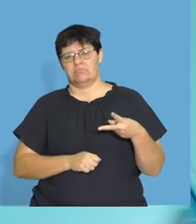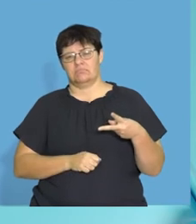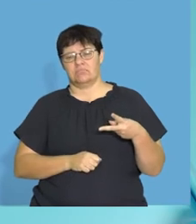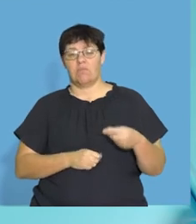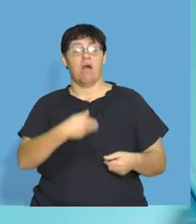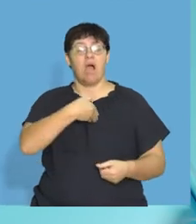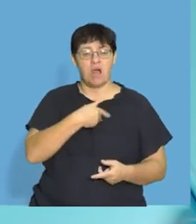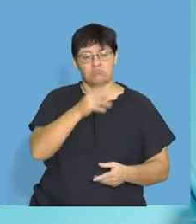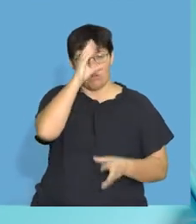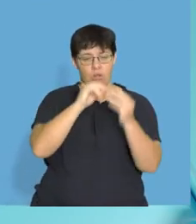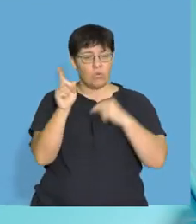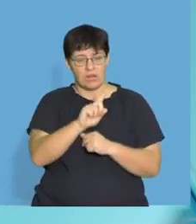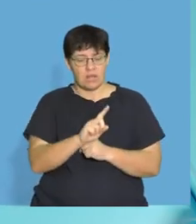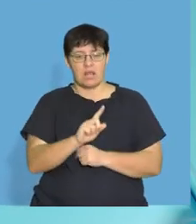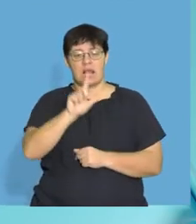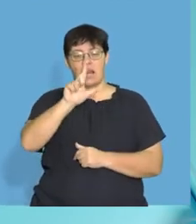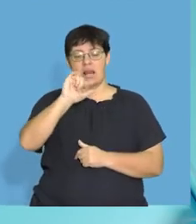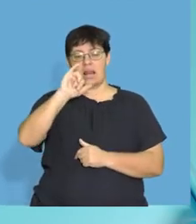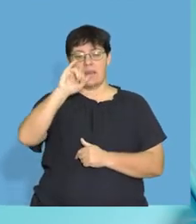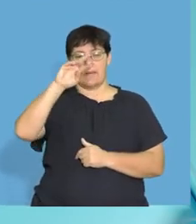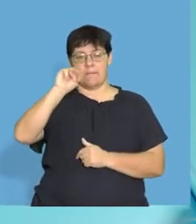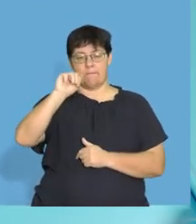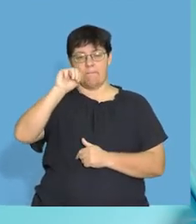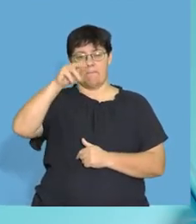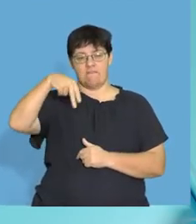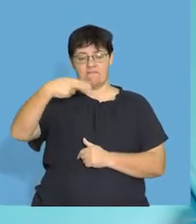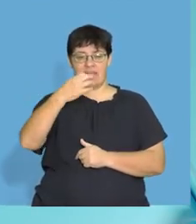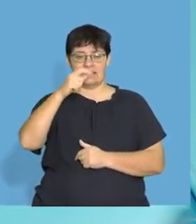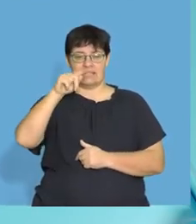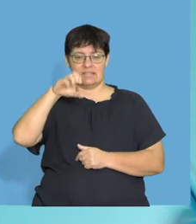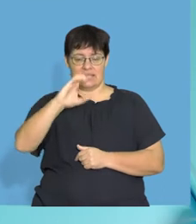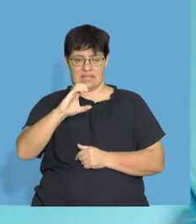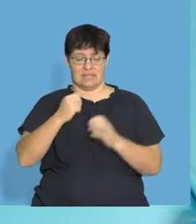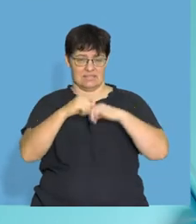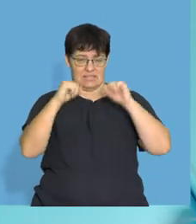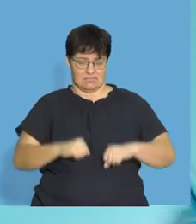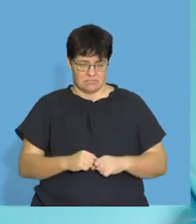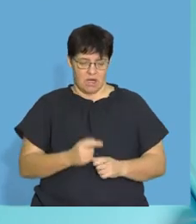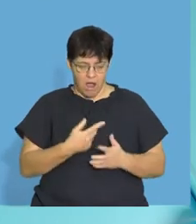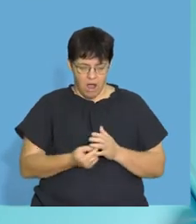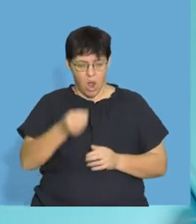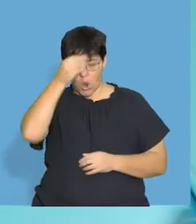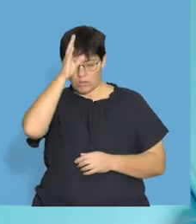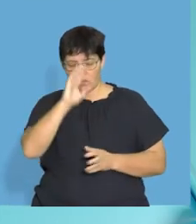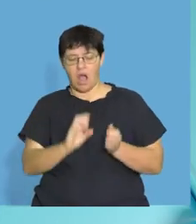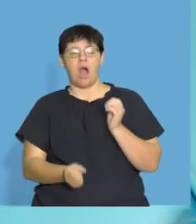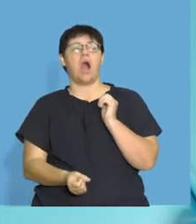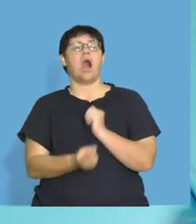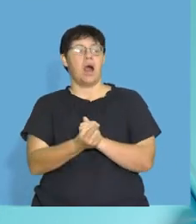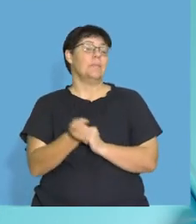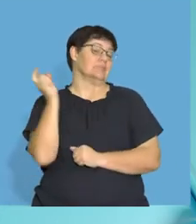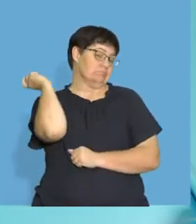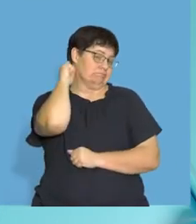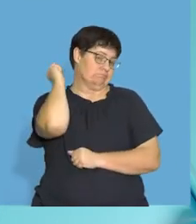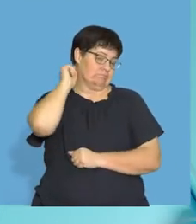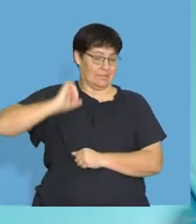with the heart, you're going to learn about something called a lymphatic system. A lot of these concepts are going to come back and you just need